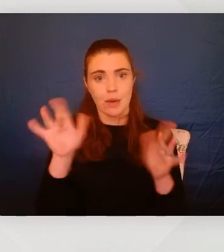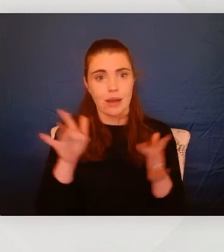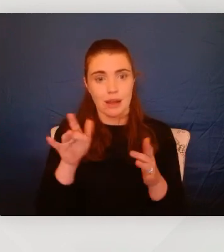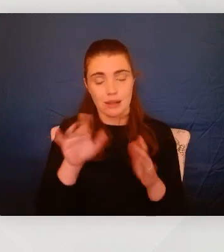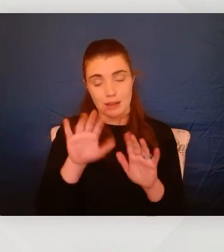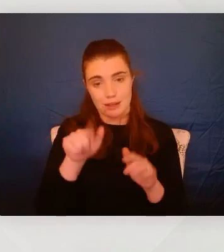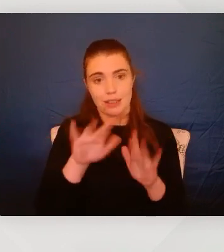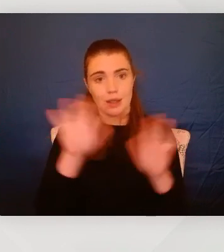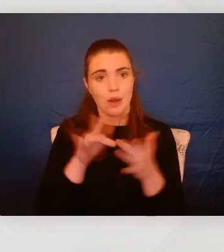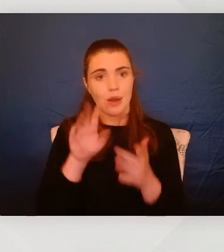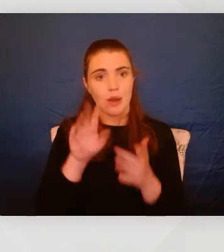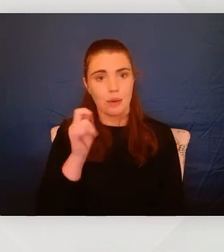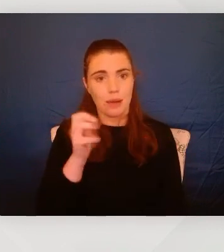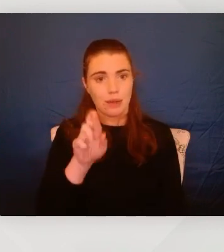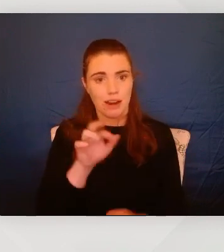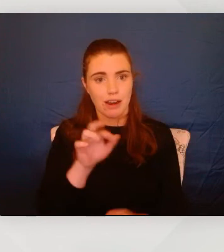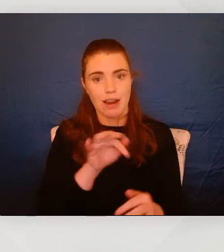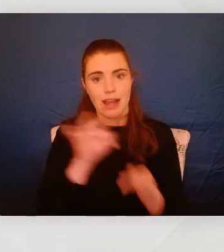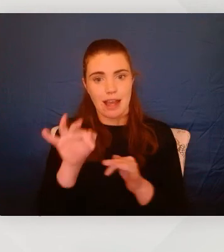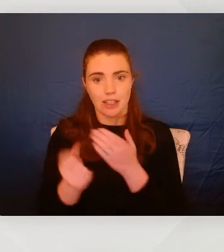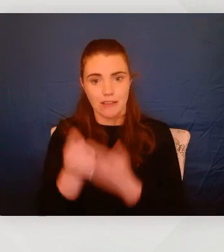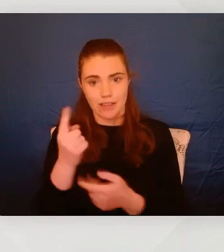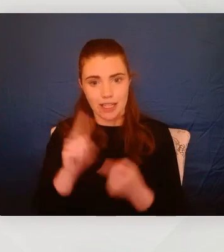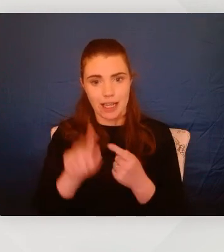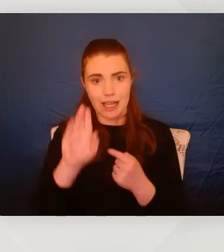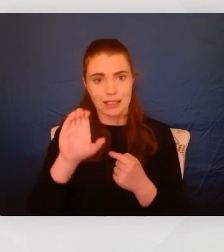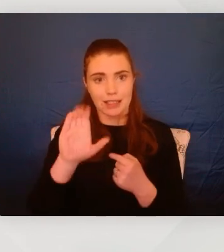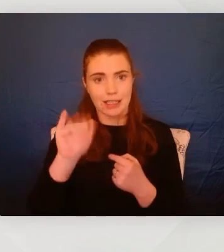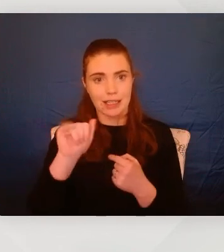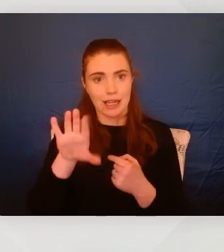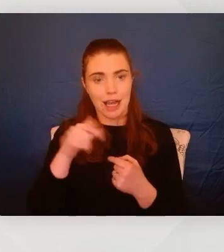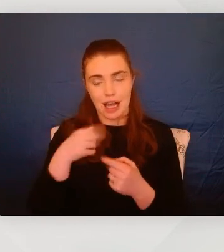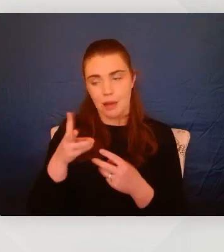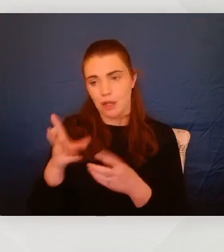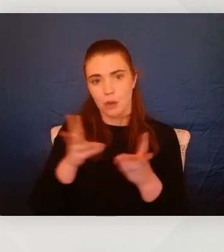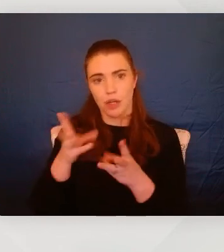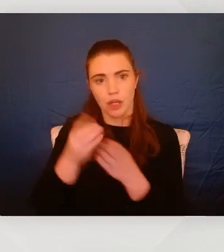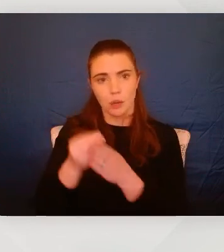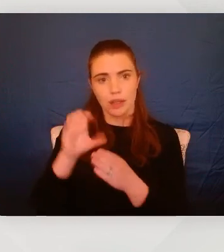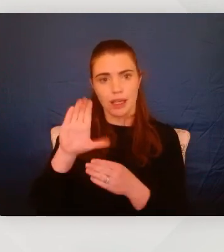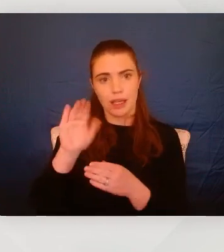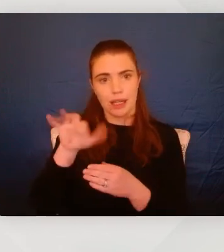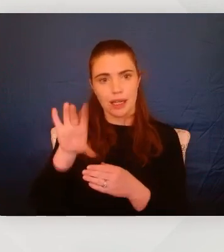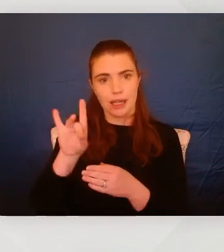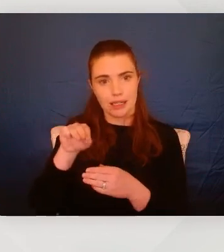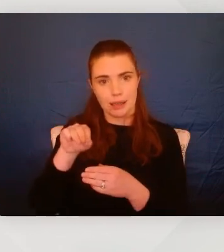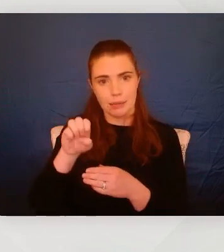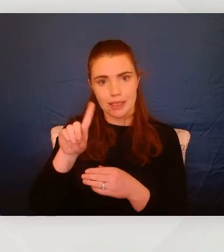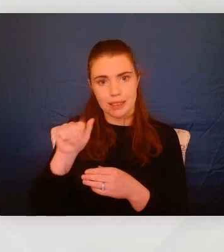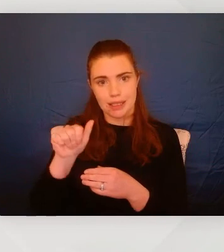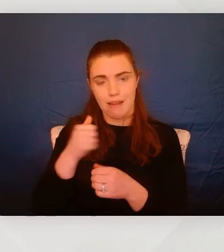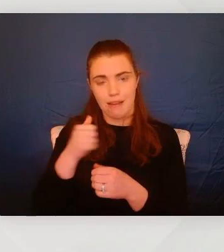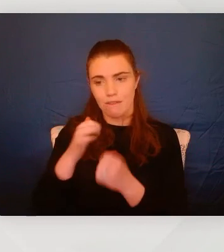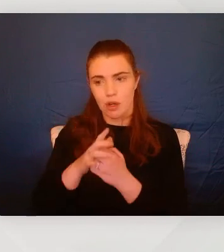And then I'll be working with the tech company Click Media to put all of the webinars on one file in one folder. And